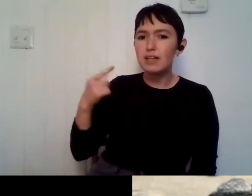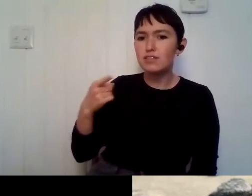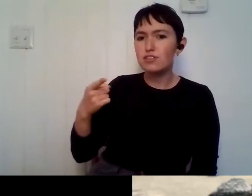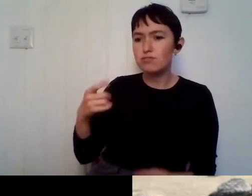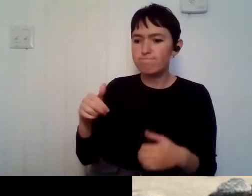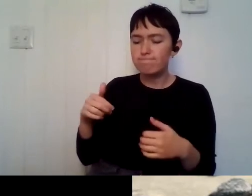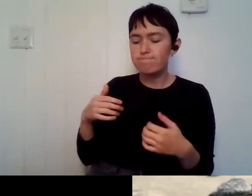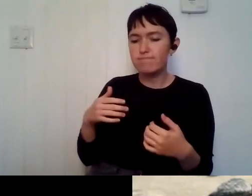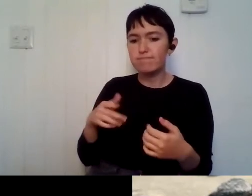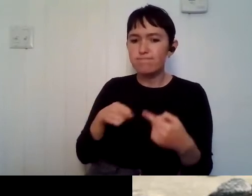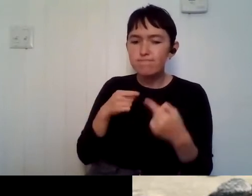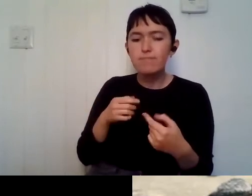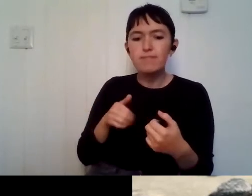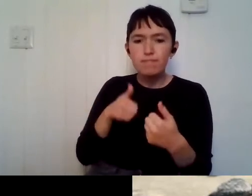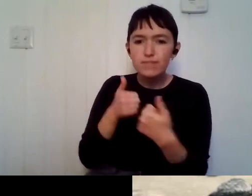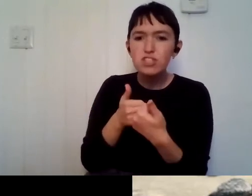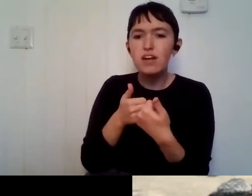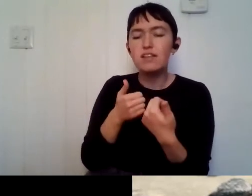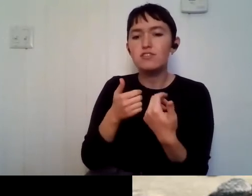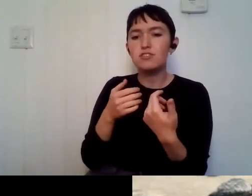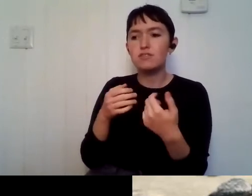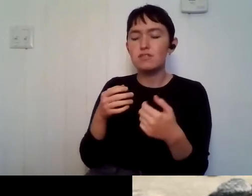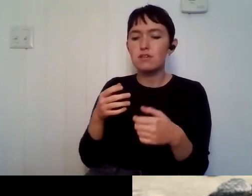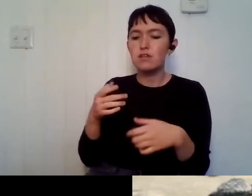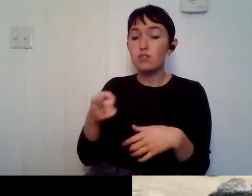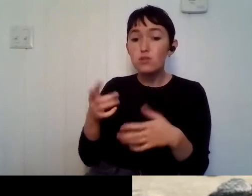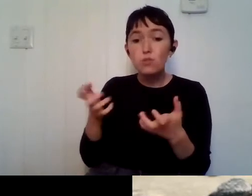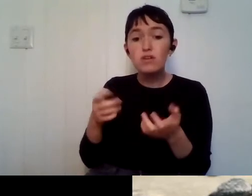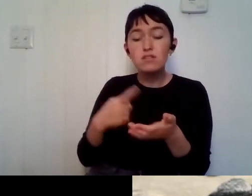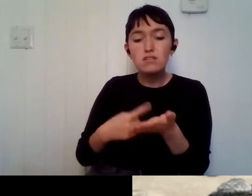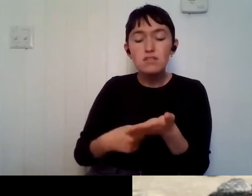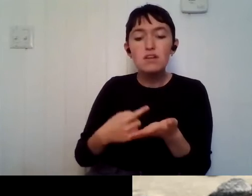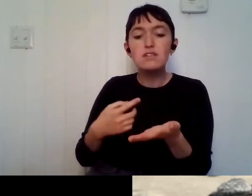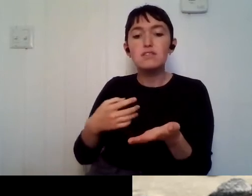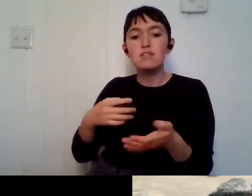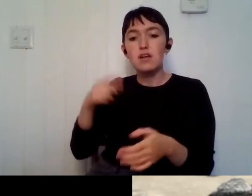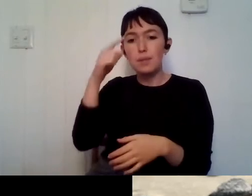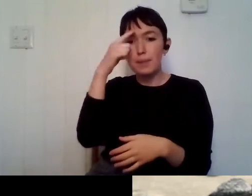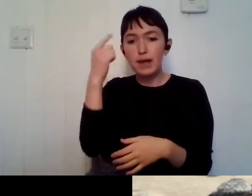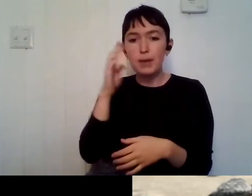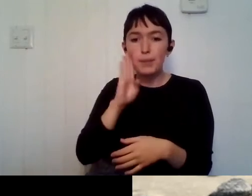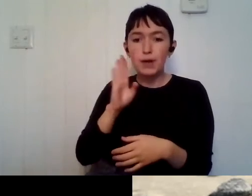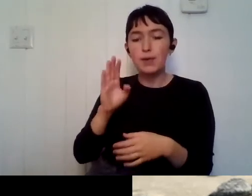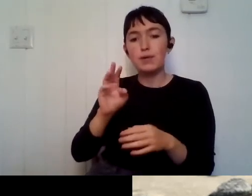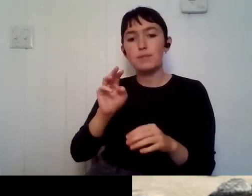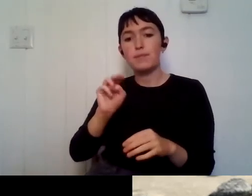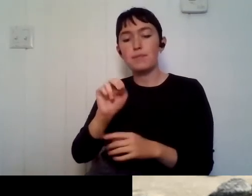this? And do you want to talk a little bit about black and marine science or any of the other advocacy work around that, that you've done in your life and how people could check that out?